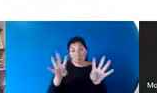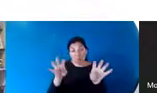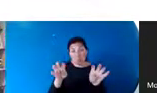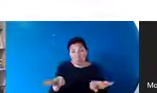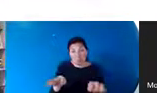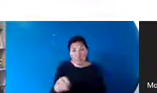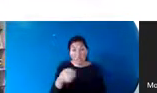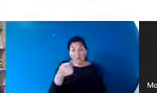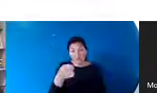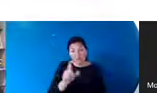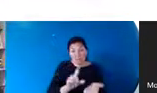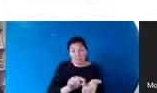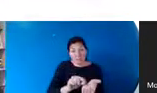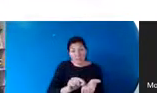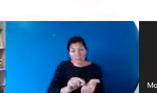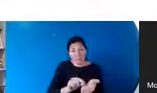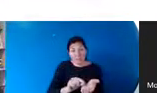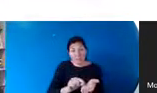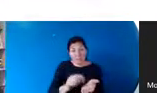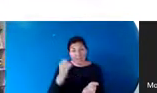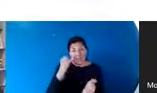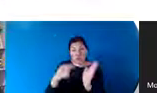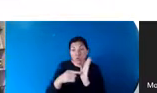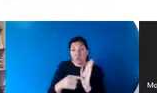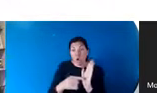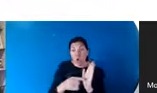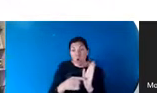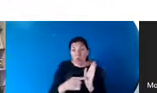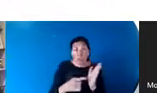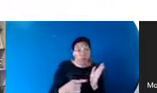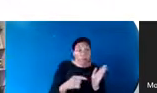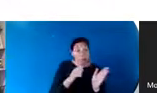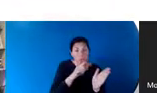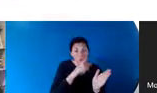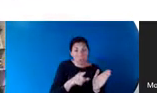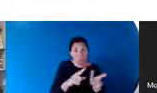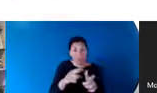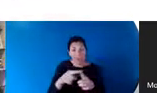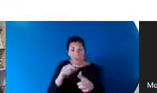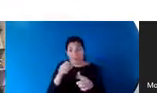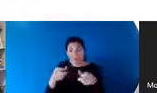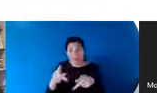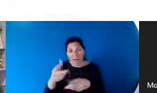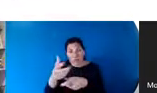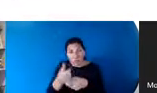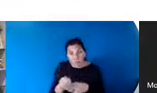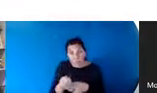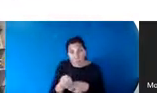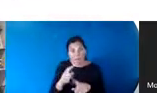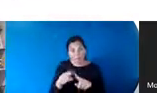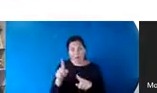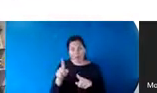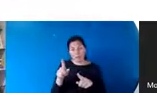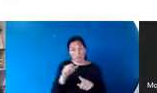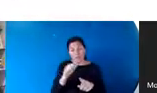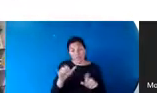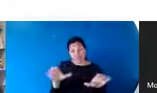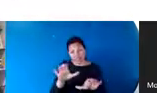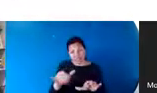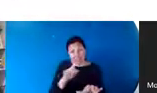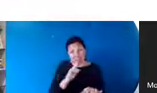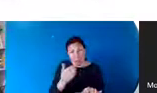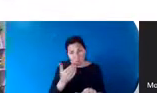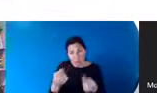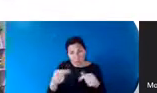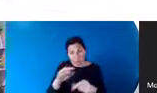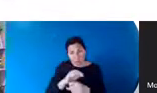communicating uncertainty doesn't really affect trust. This should allow us to be more transparent about limits of human knowledge and something that we have not done very well in a time of